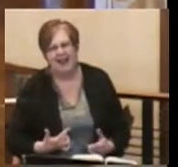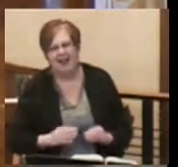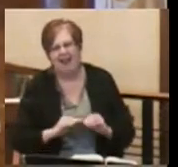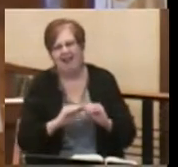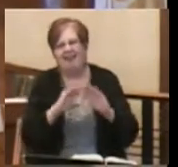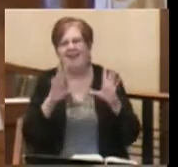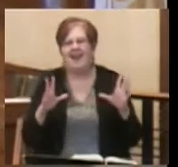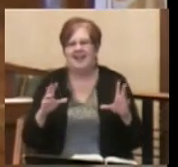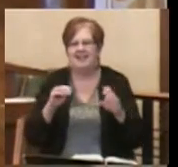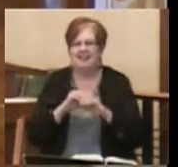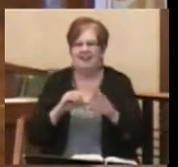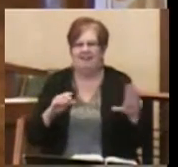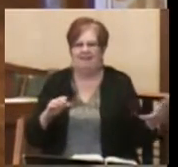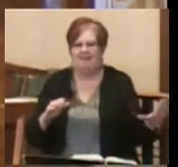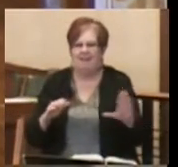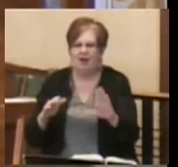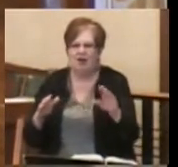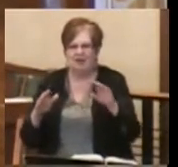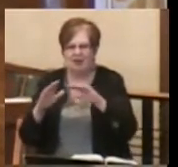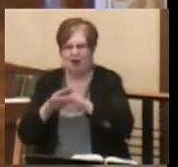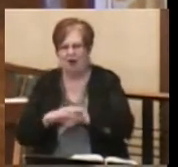in their darkness.